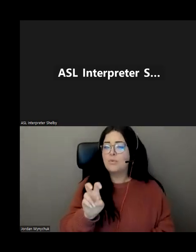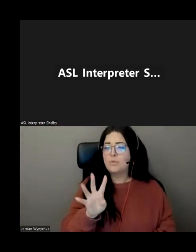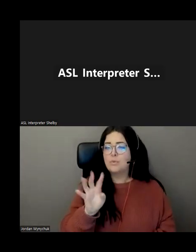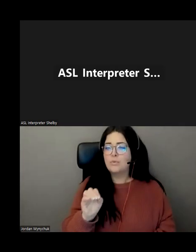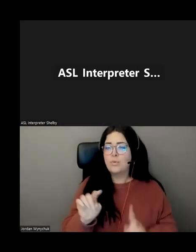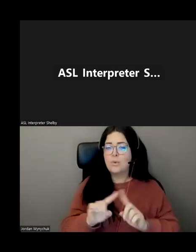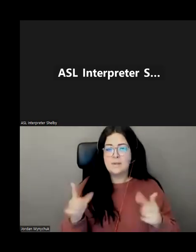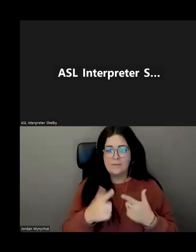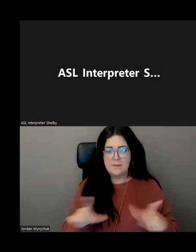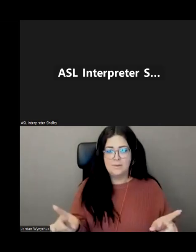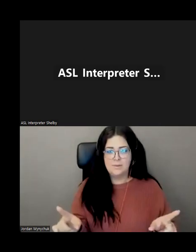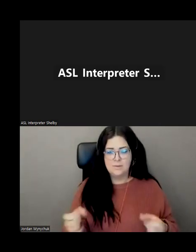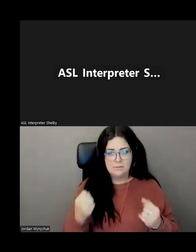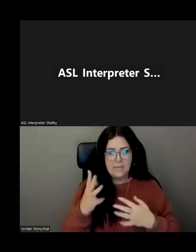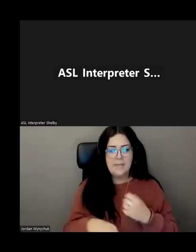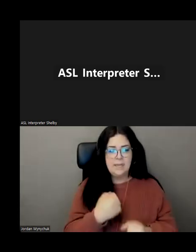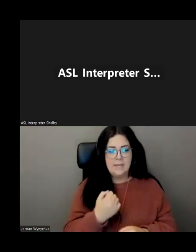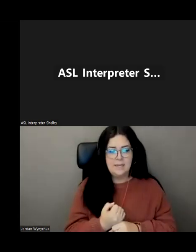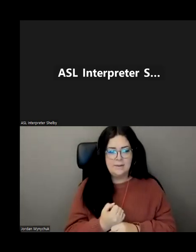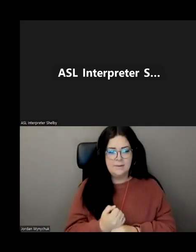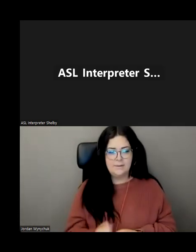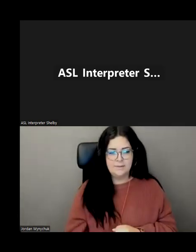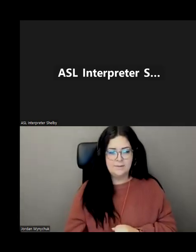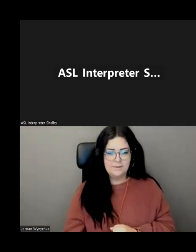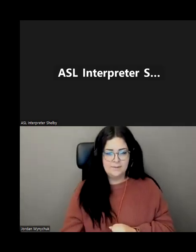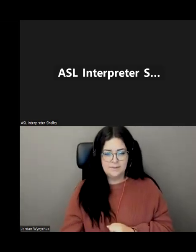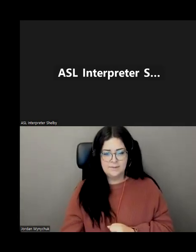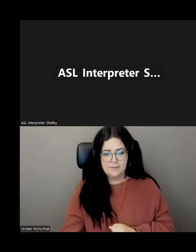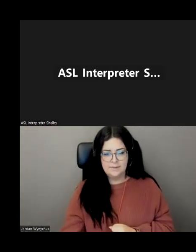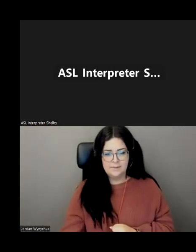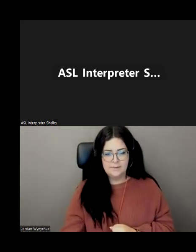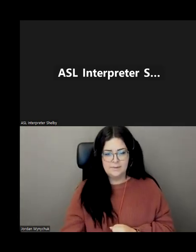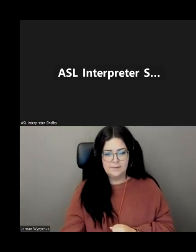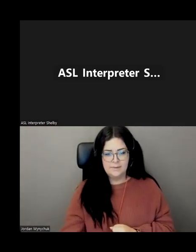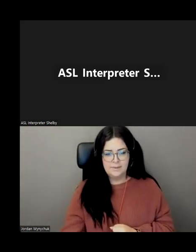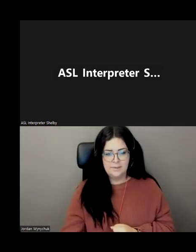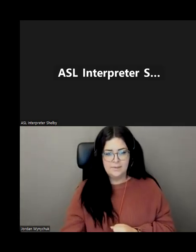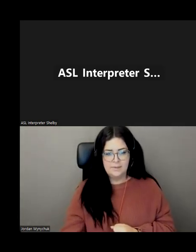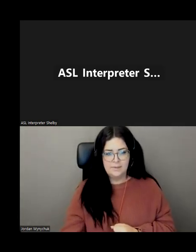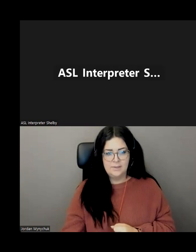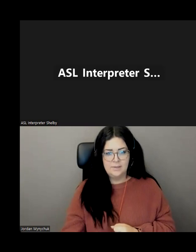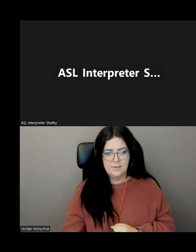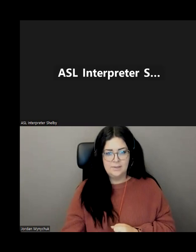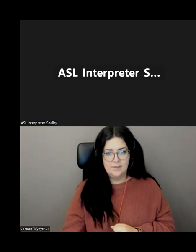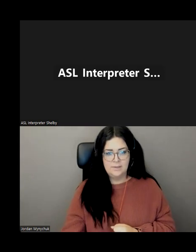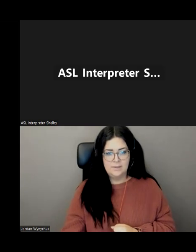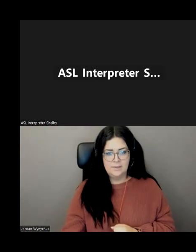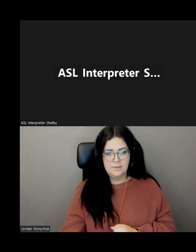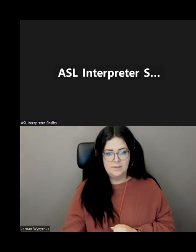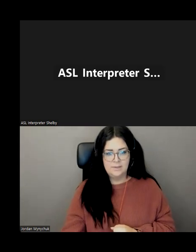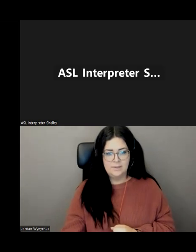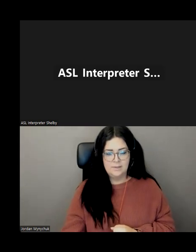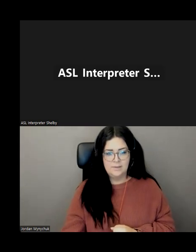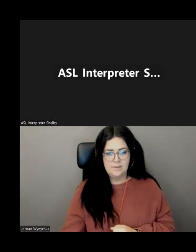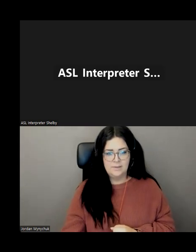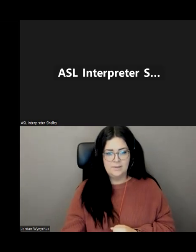been doing this a long time uh because we've been doing this a long a very long time we uh we